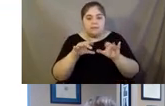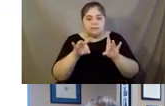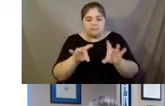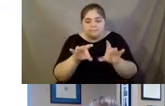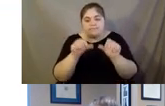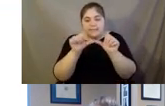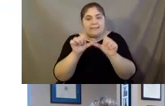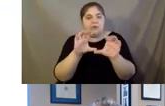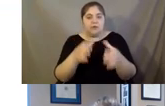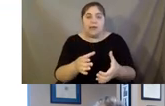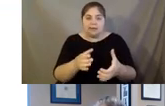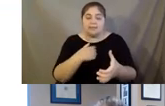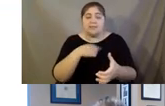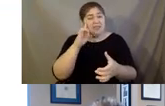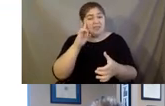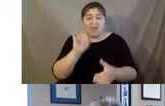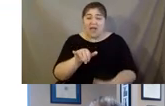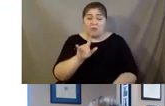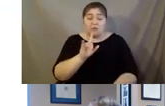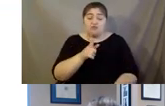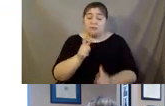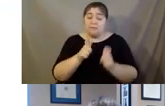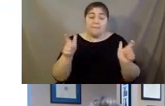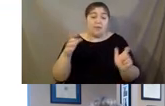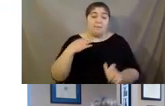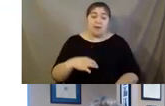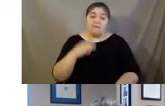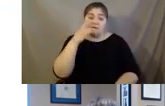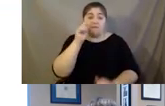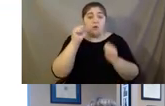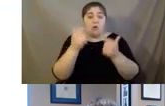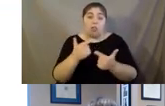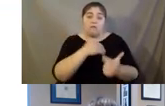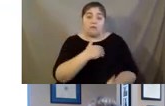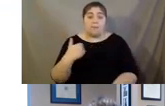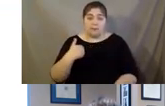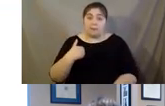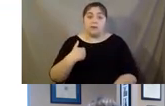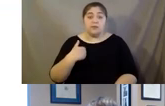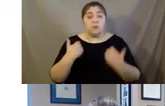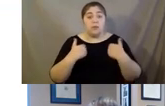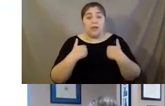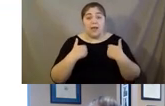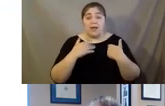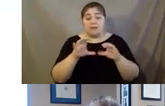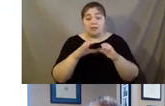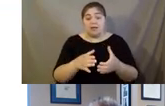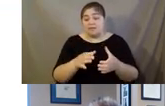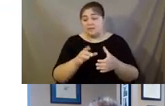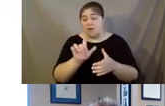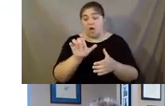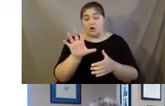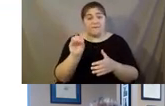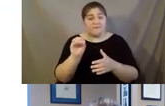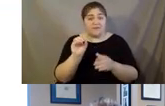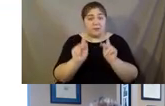And that, I think, was a huge benefit to all of our members because we would have classes upwards of 150 people giving them